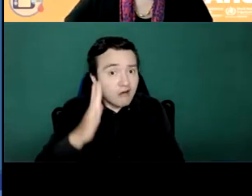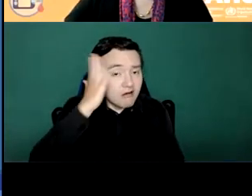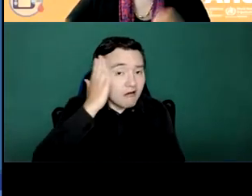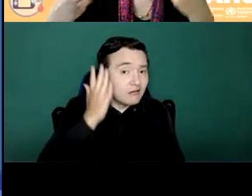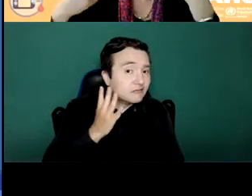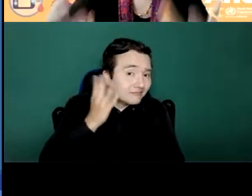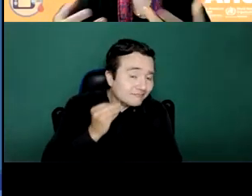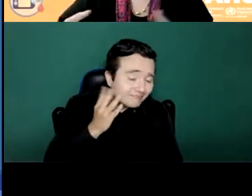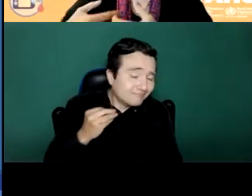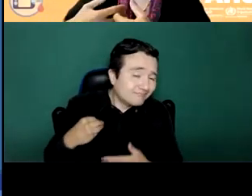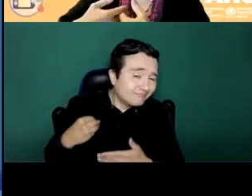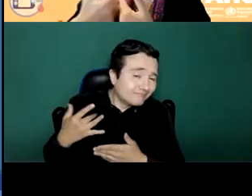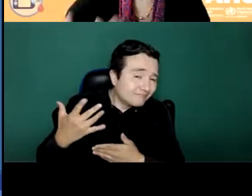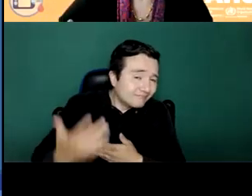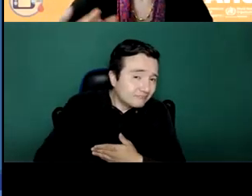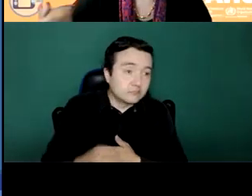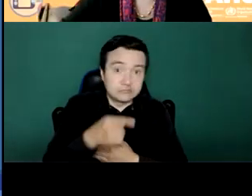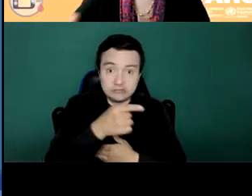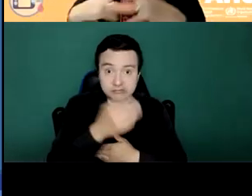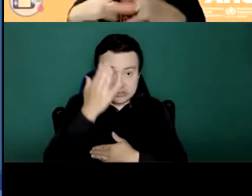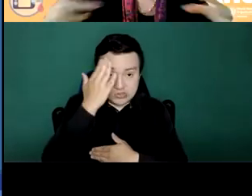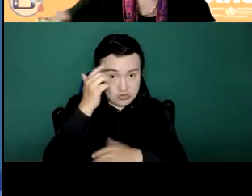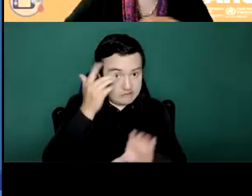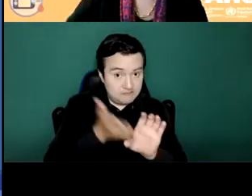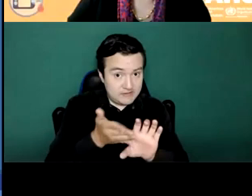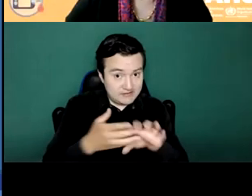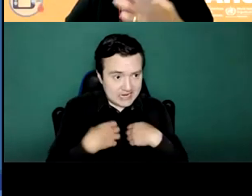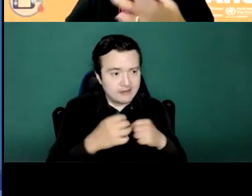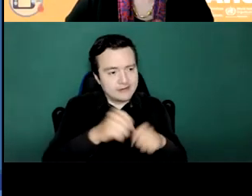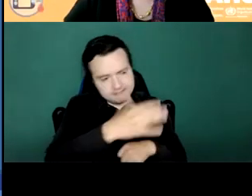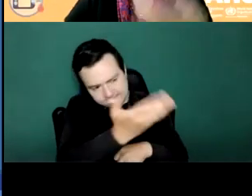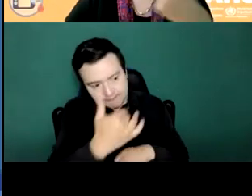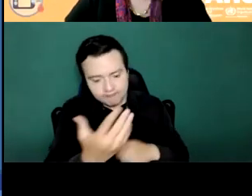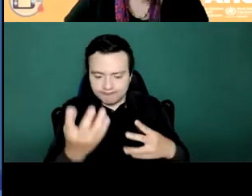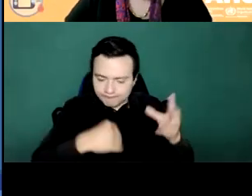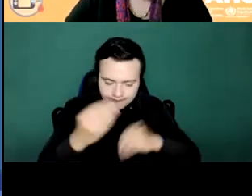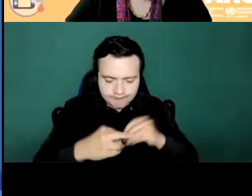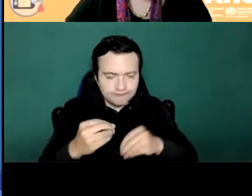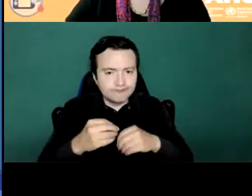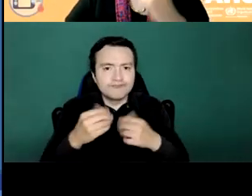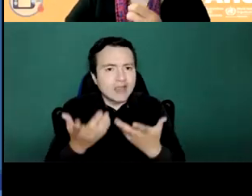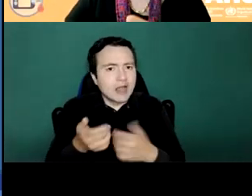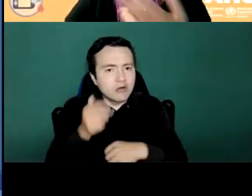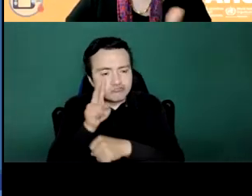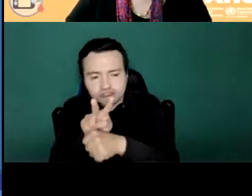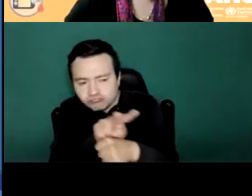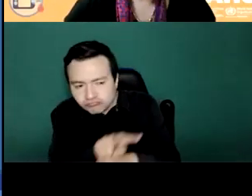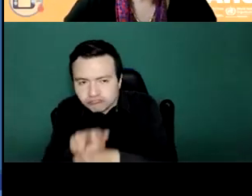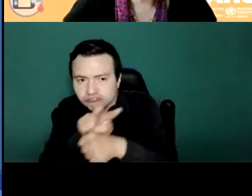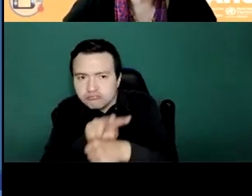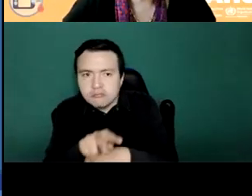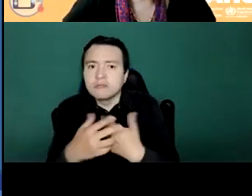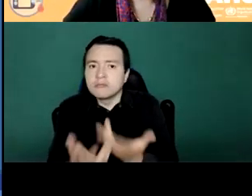services. And so this is the number four, making sure that in